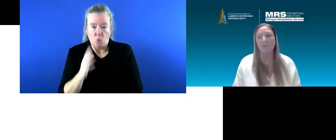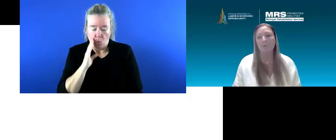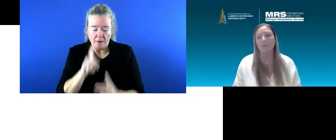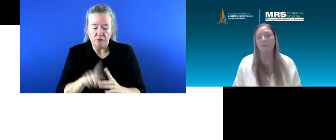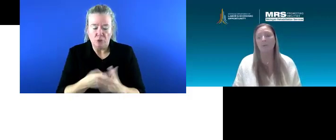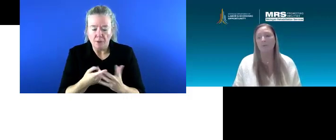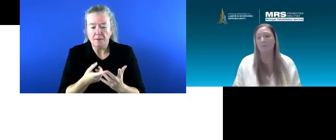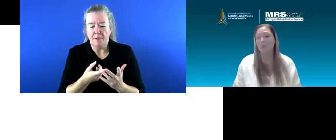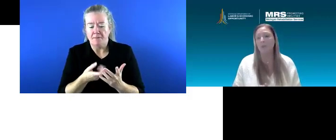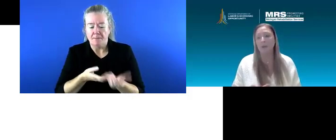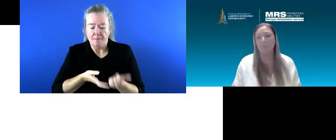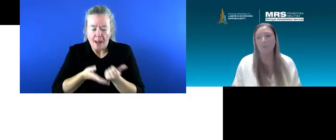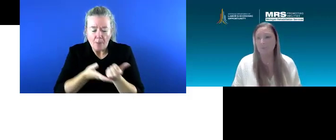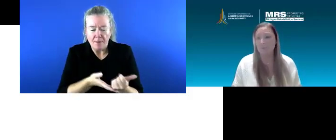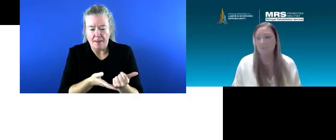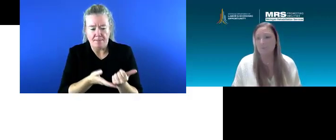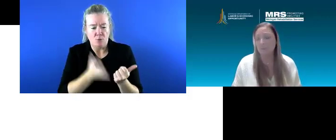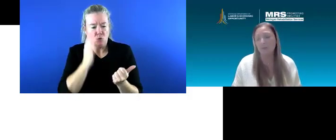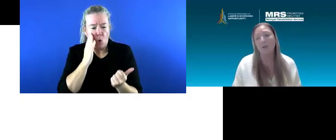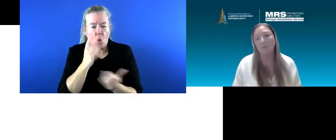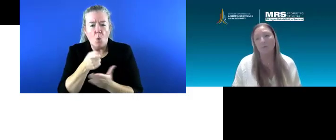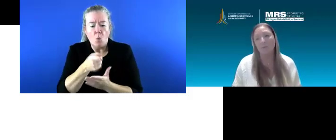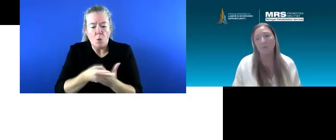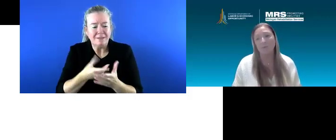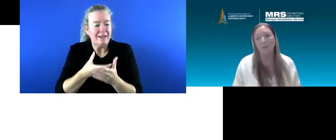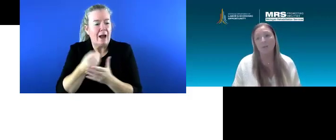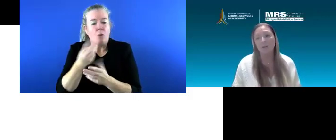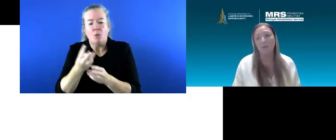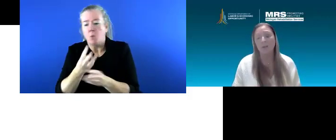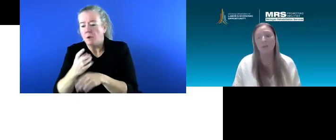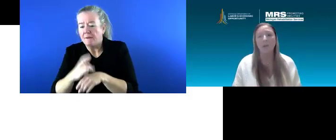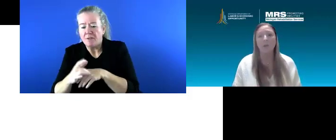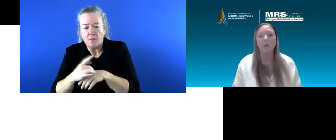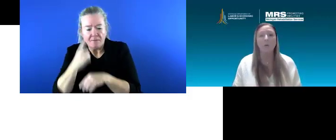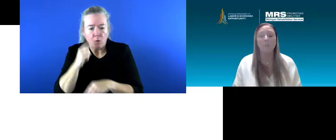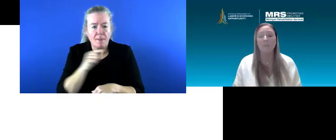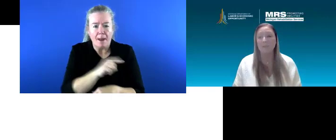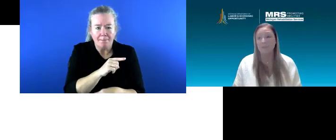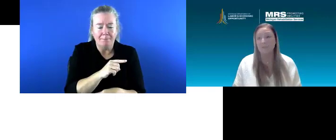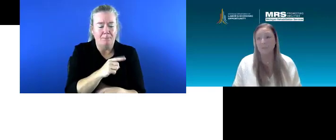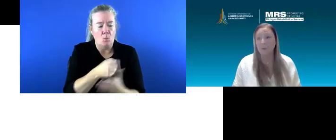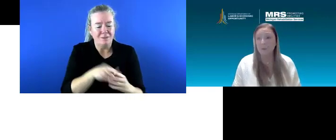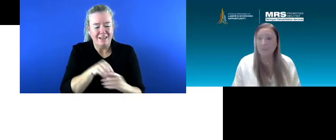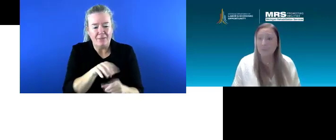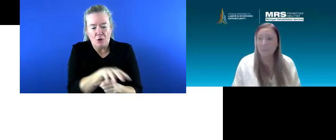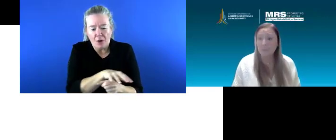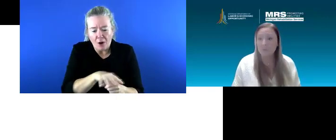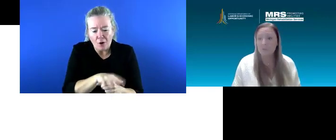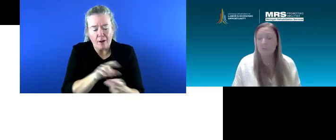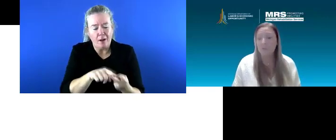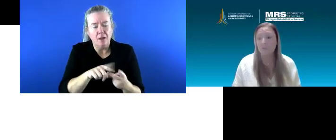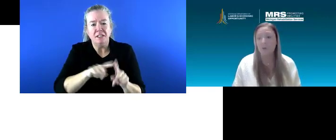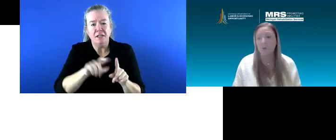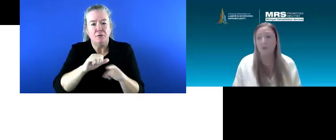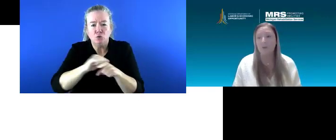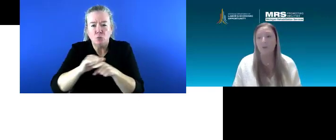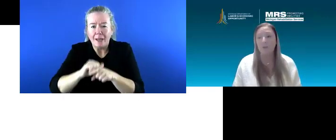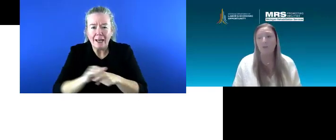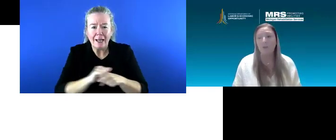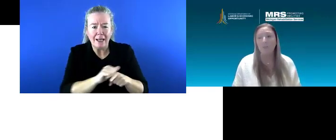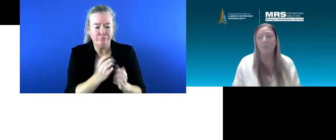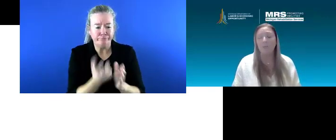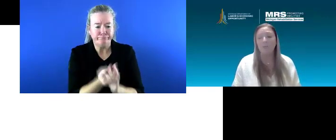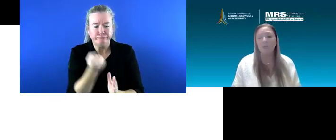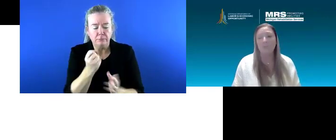informing them of the job opportunities that are out there in their area, what maybe the training opportunities are.